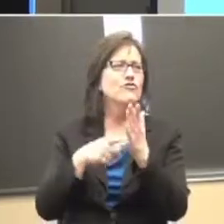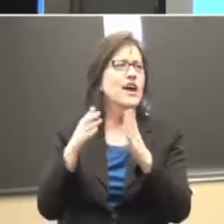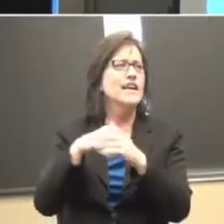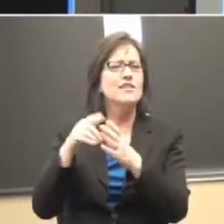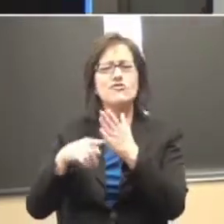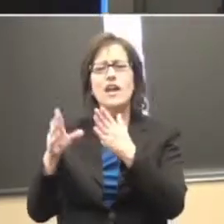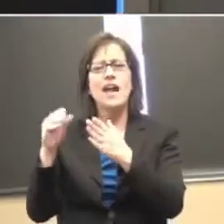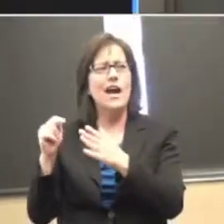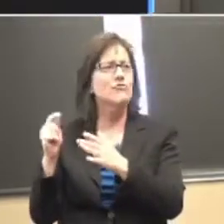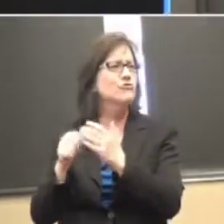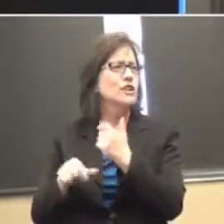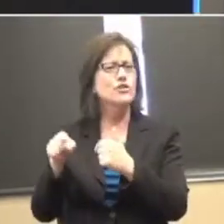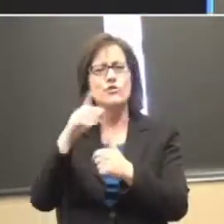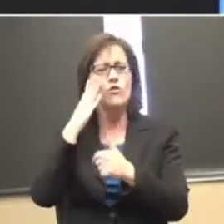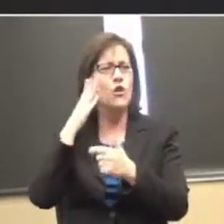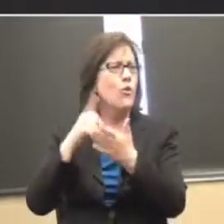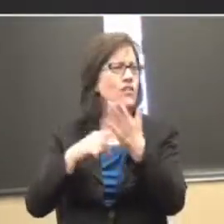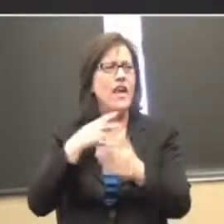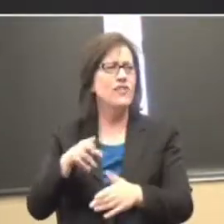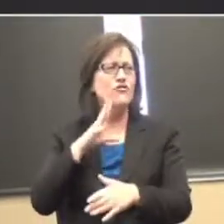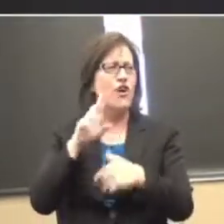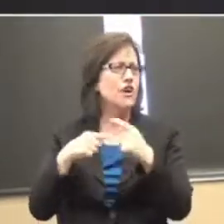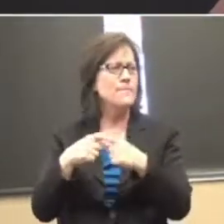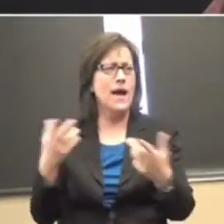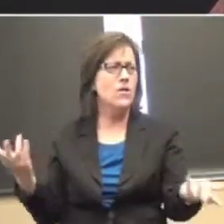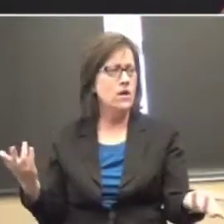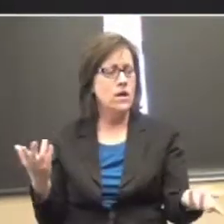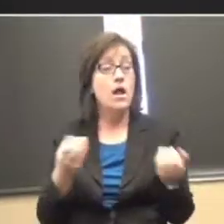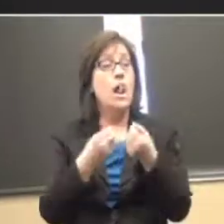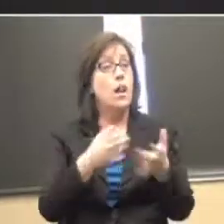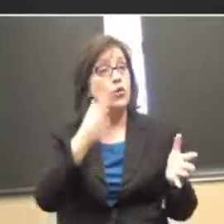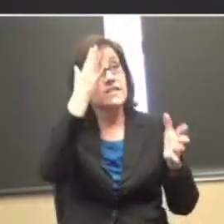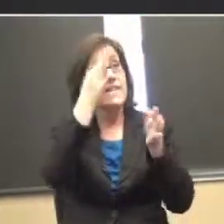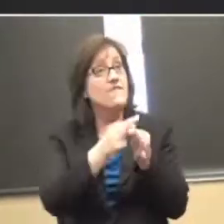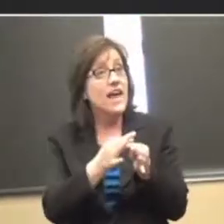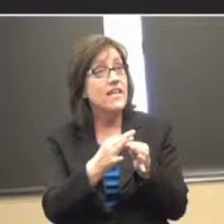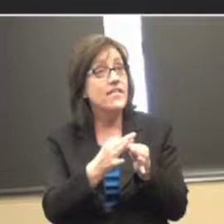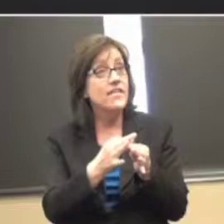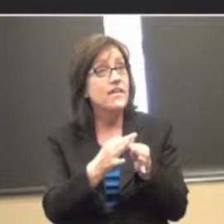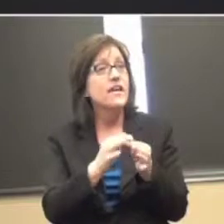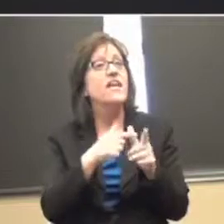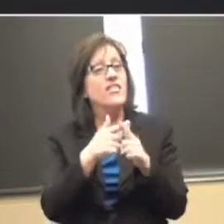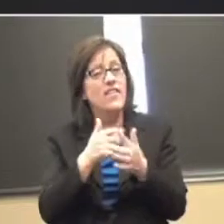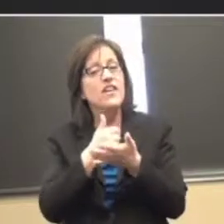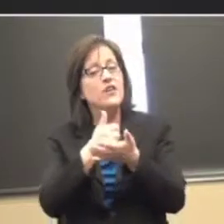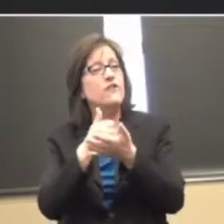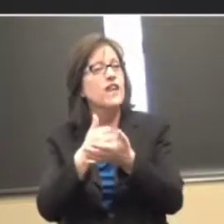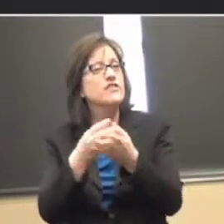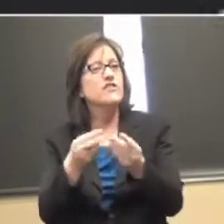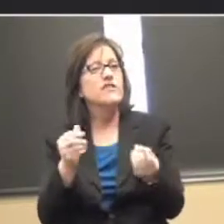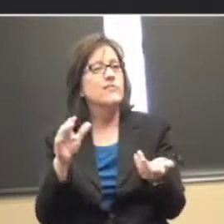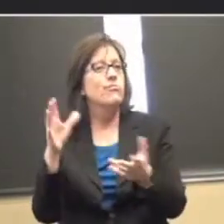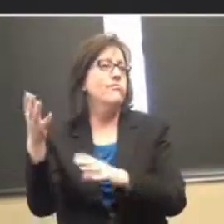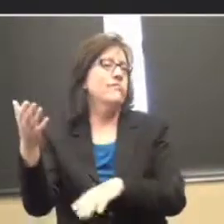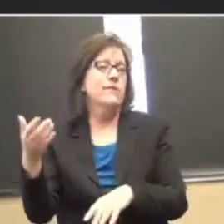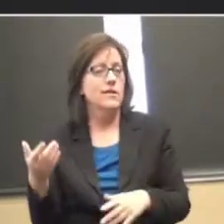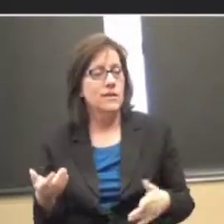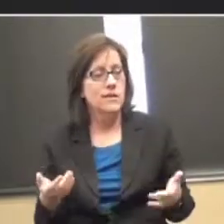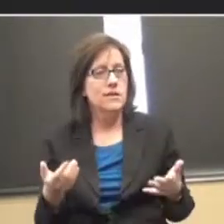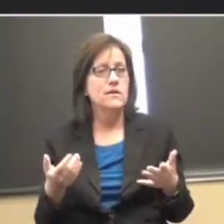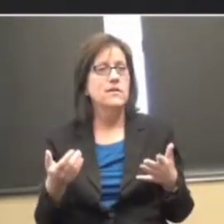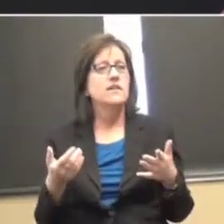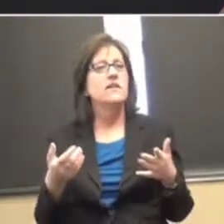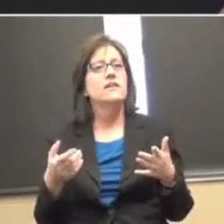guys don't know what the hell you're talking about. And you start losing faith in that the interventions work. So you've got to be somewhat